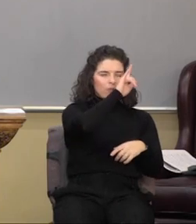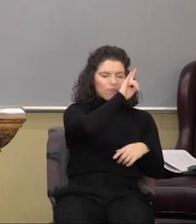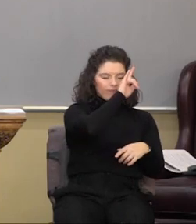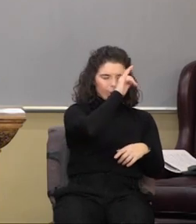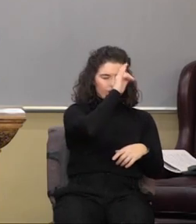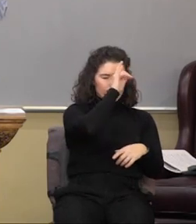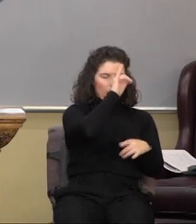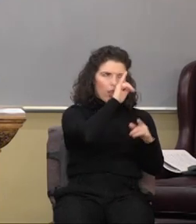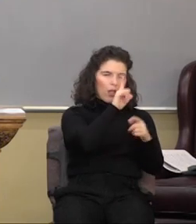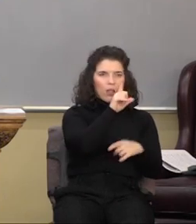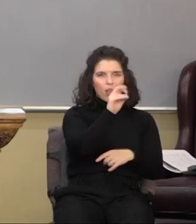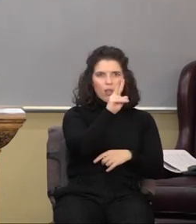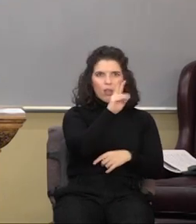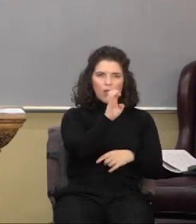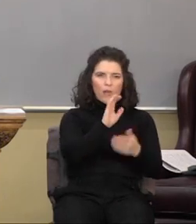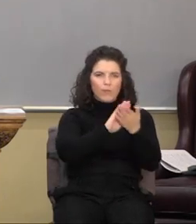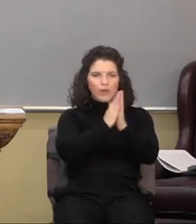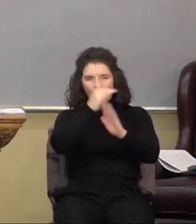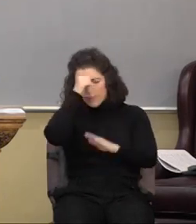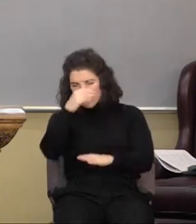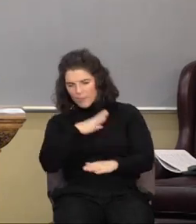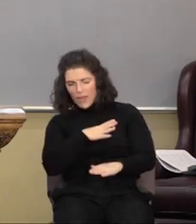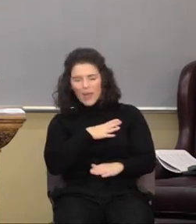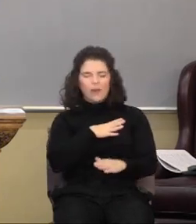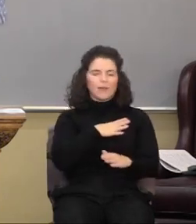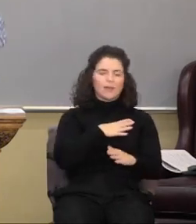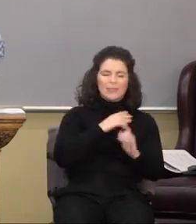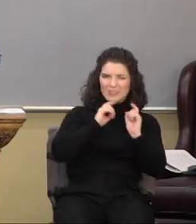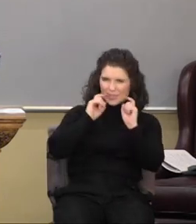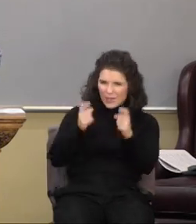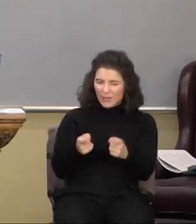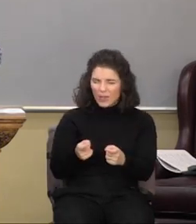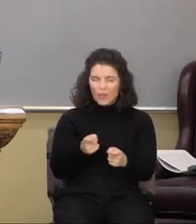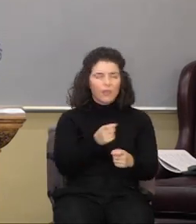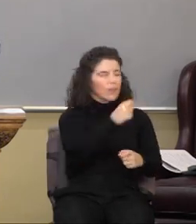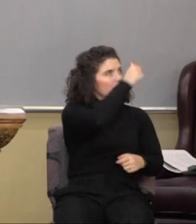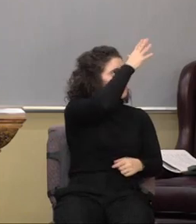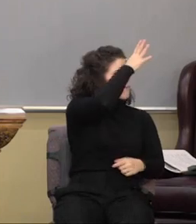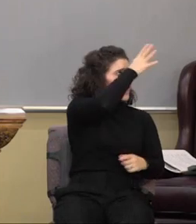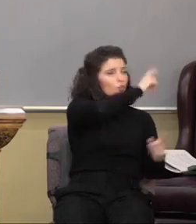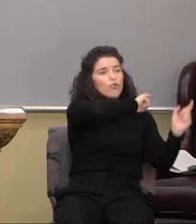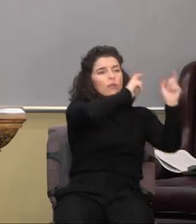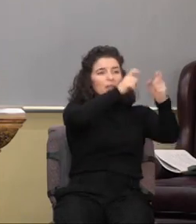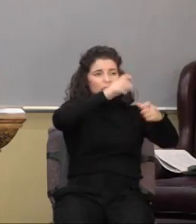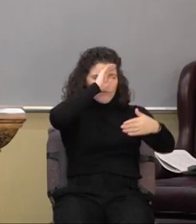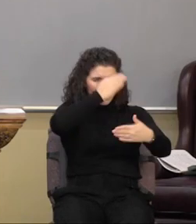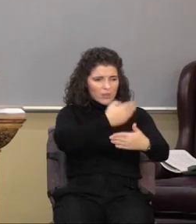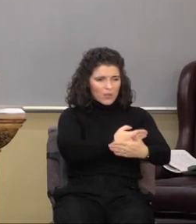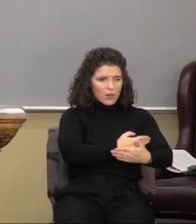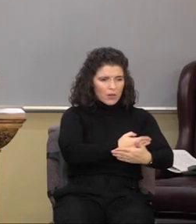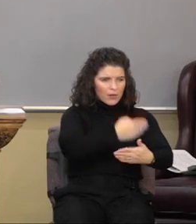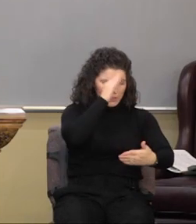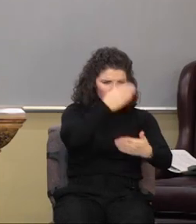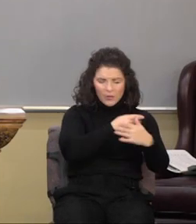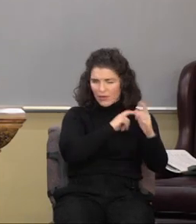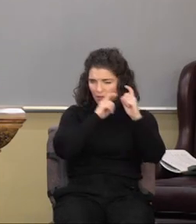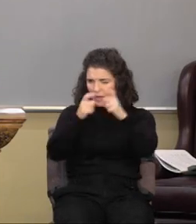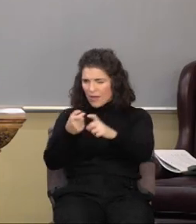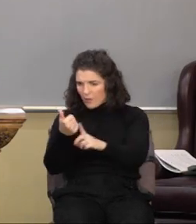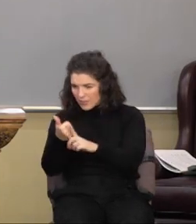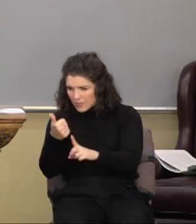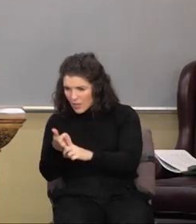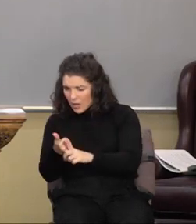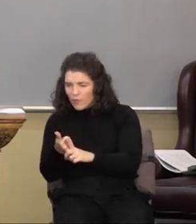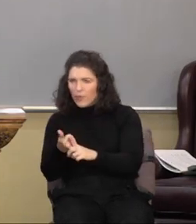is giving. The father gave his son. The son gave himself. And we